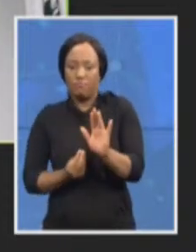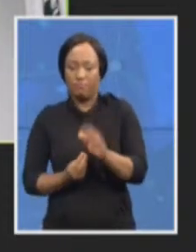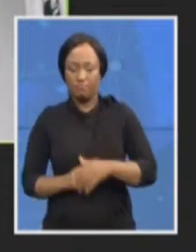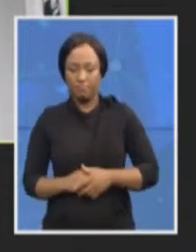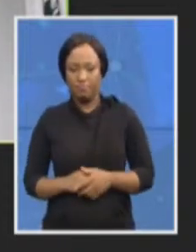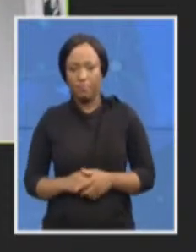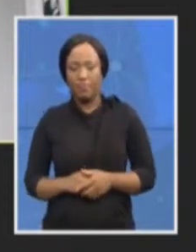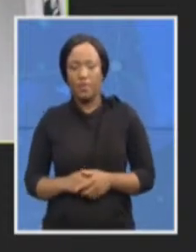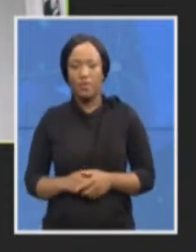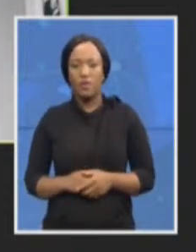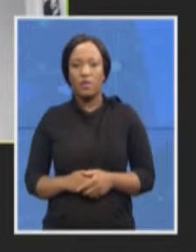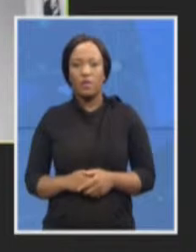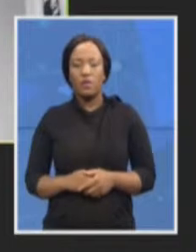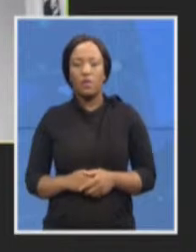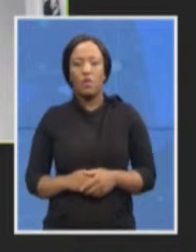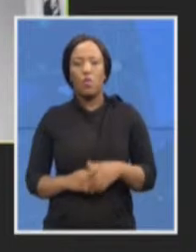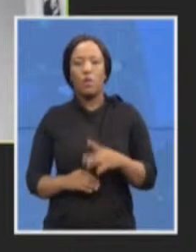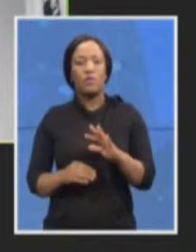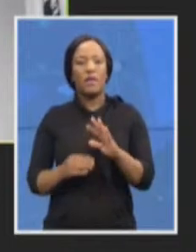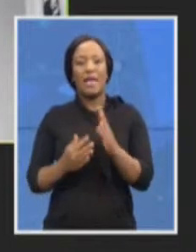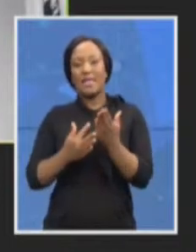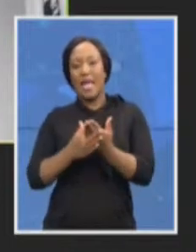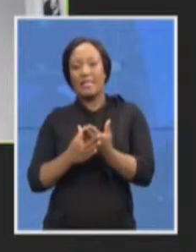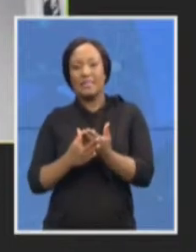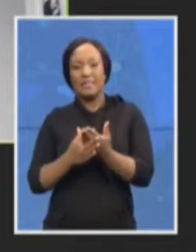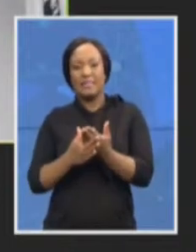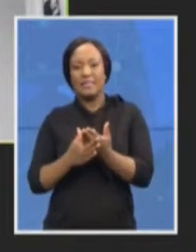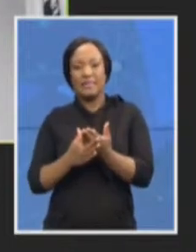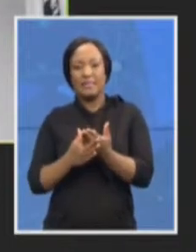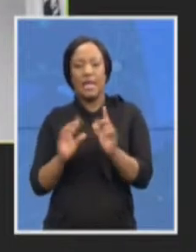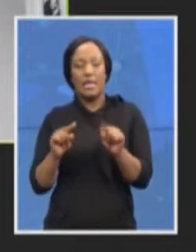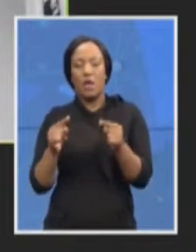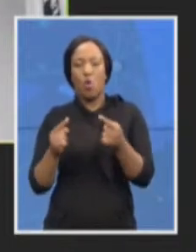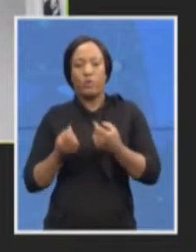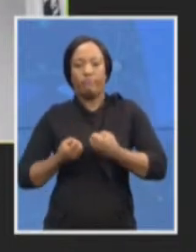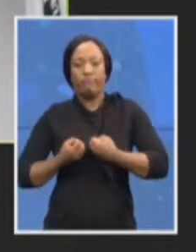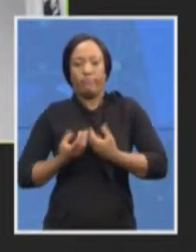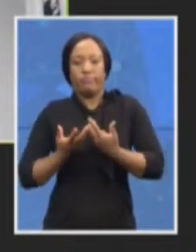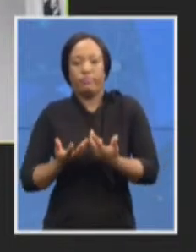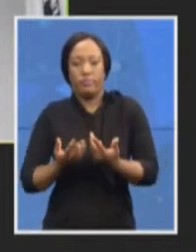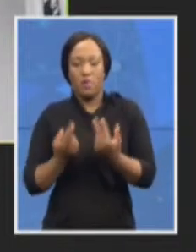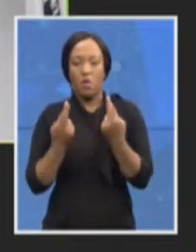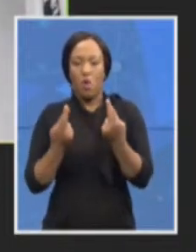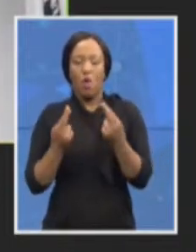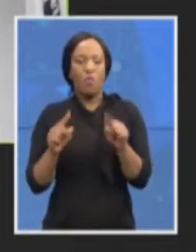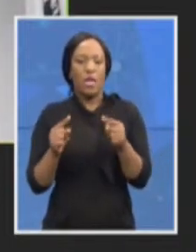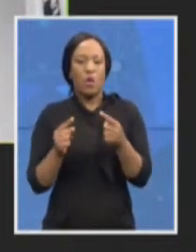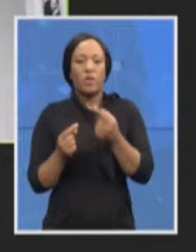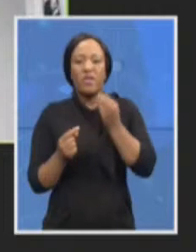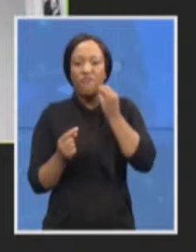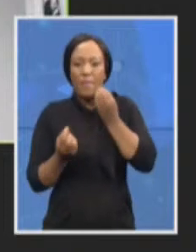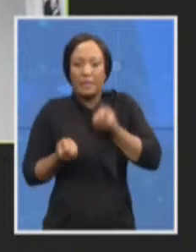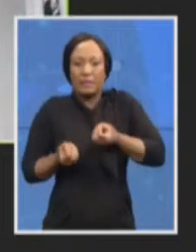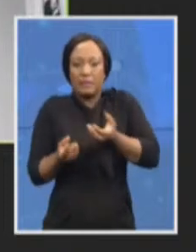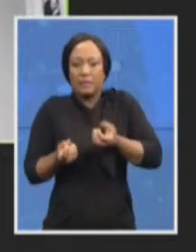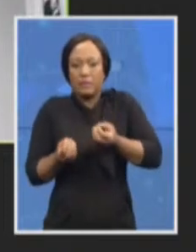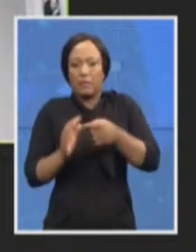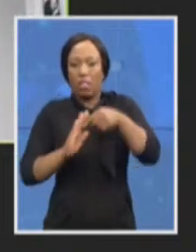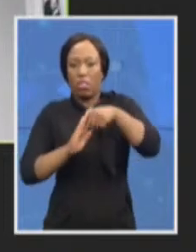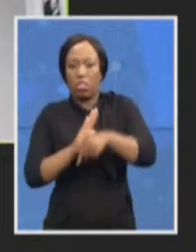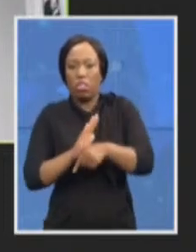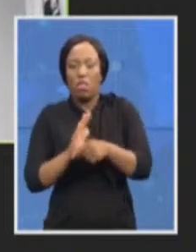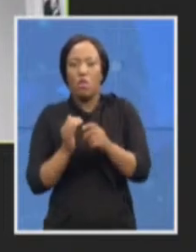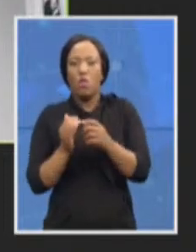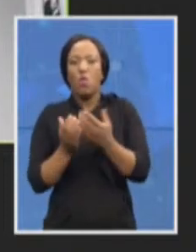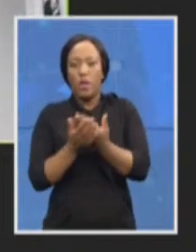So when it comes to cases, I hope you'll understand that we will not give details on matters, but we will try to give frank, have a frank conversation